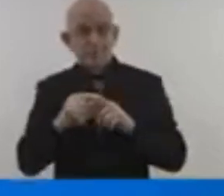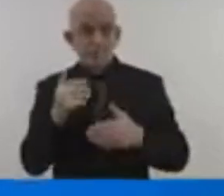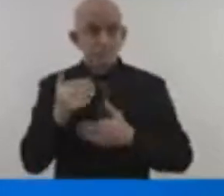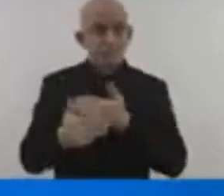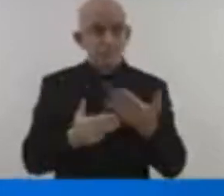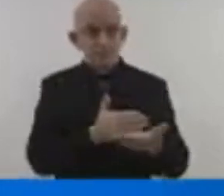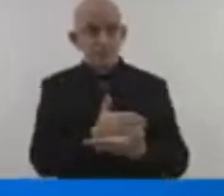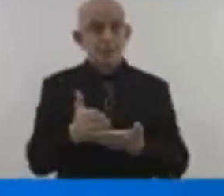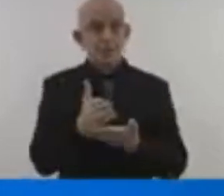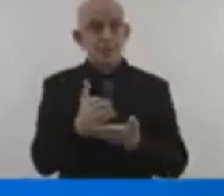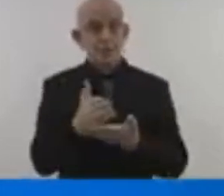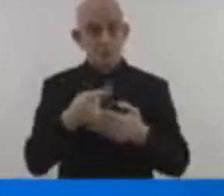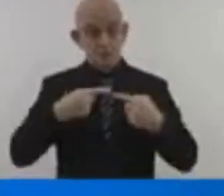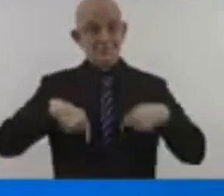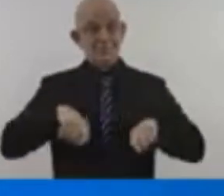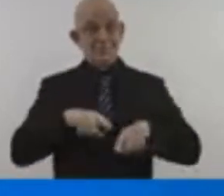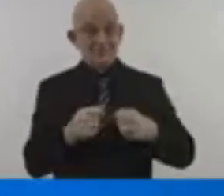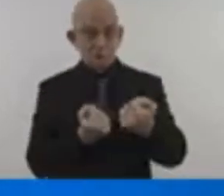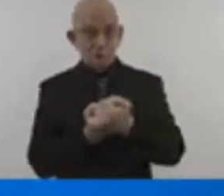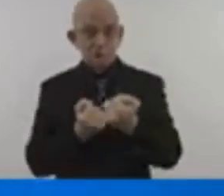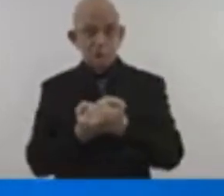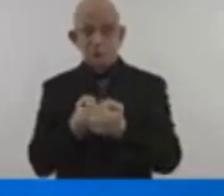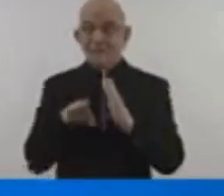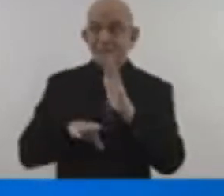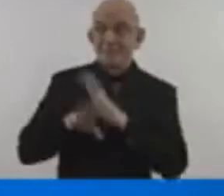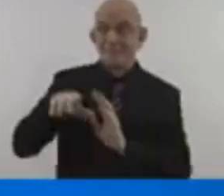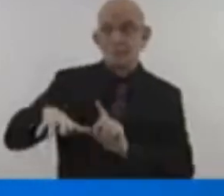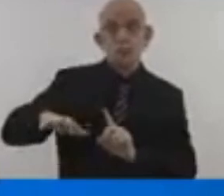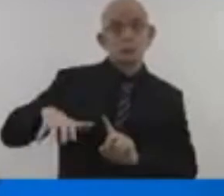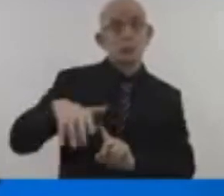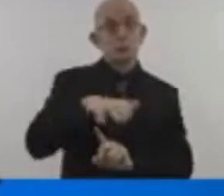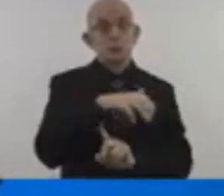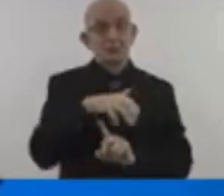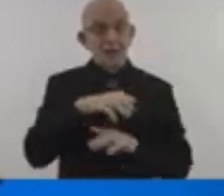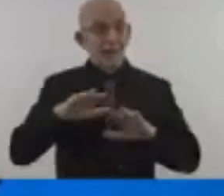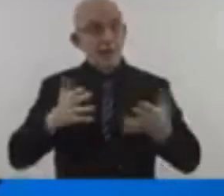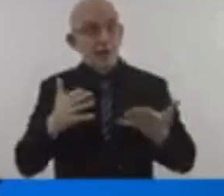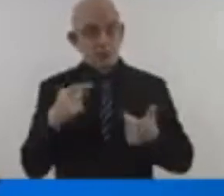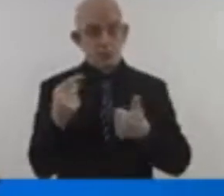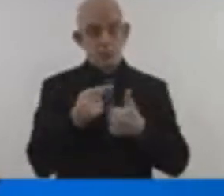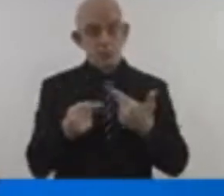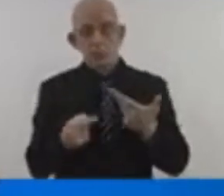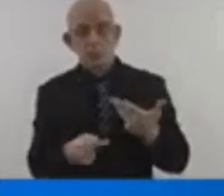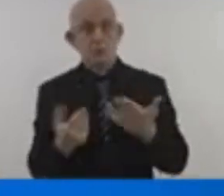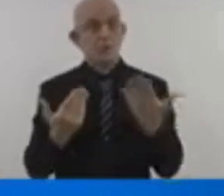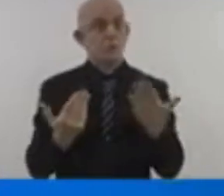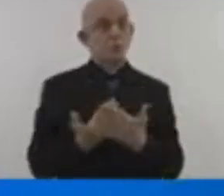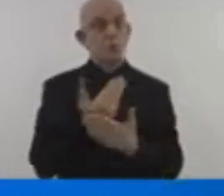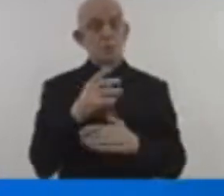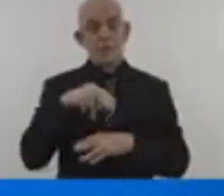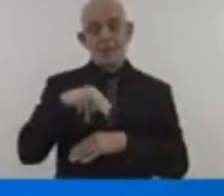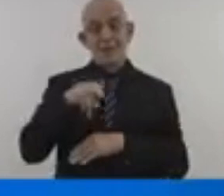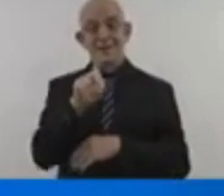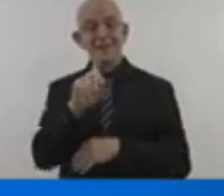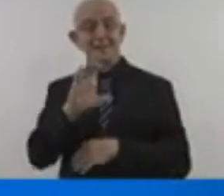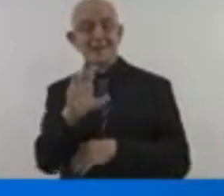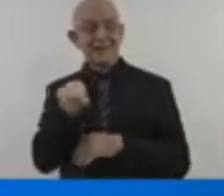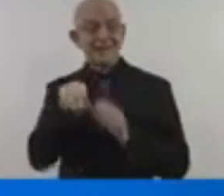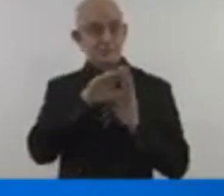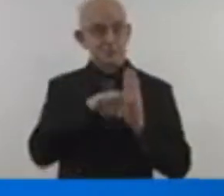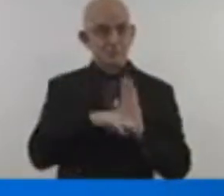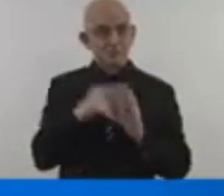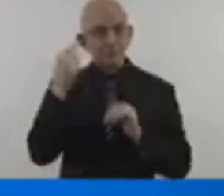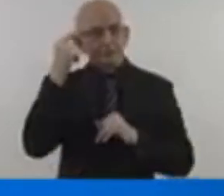Climate Promise Initiative. And striving for justice in the renewables revolution through our panel on critical